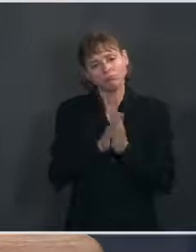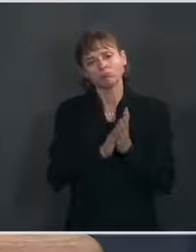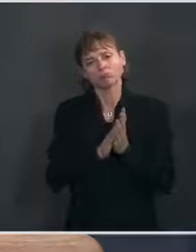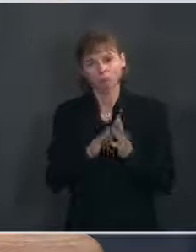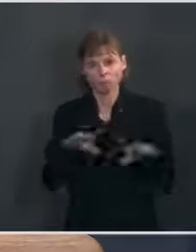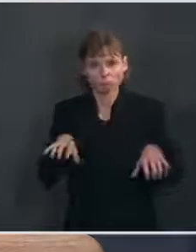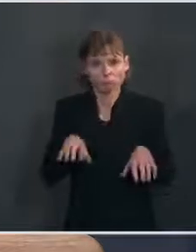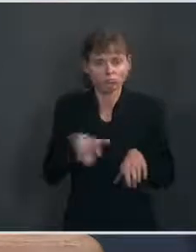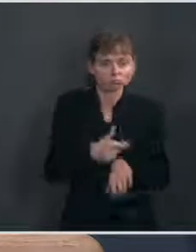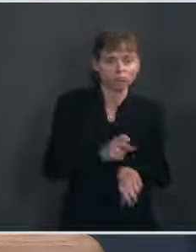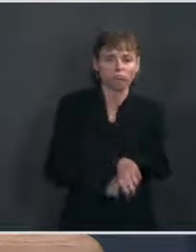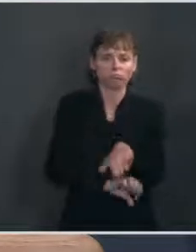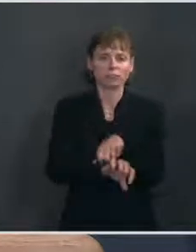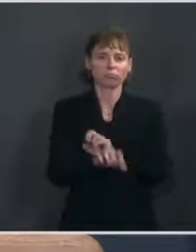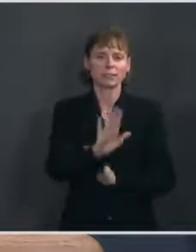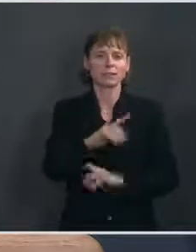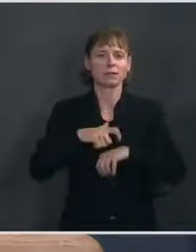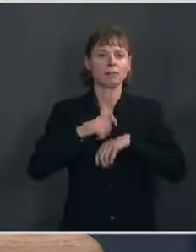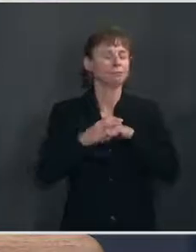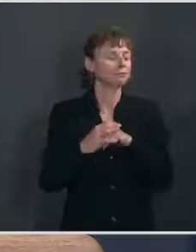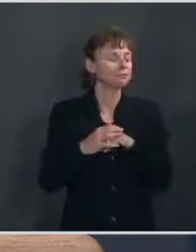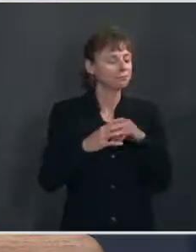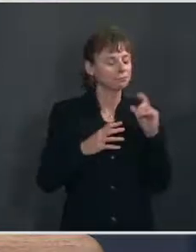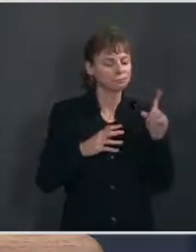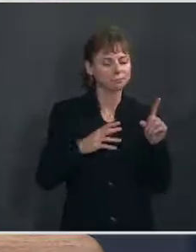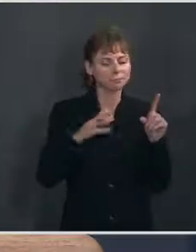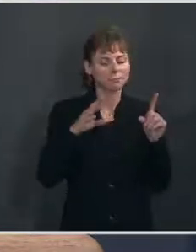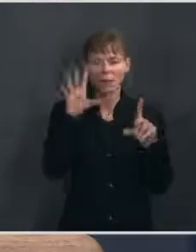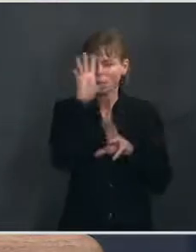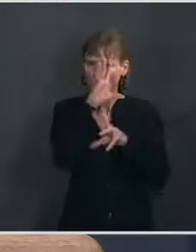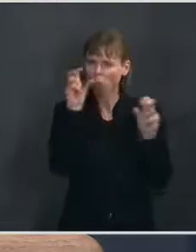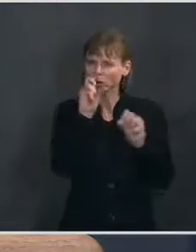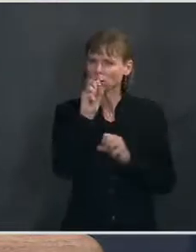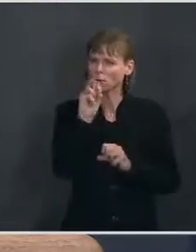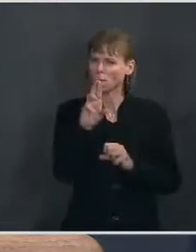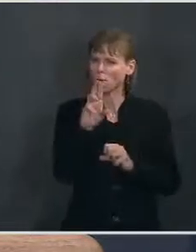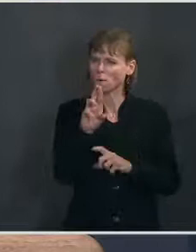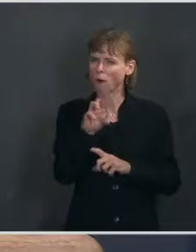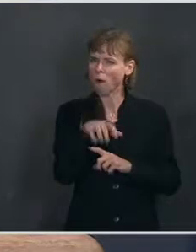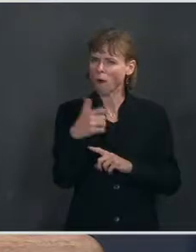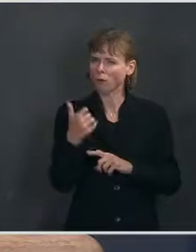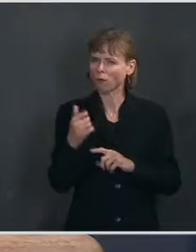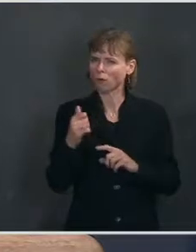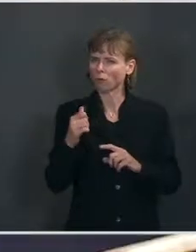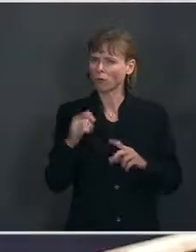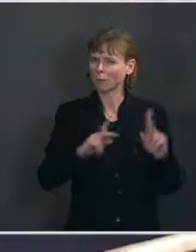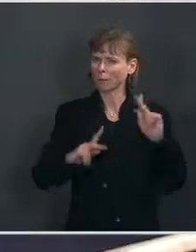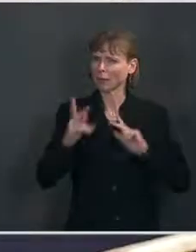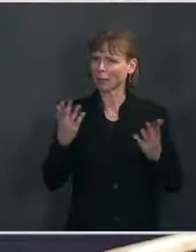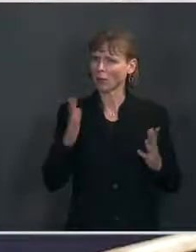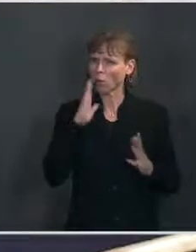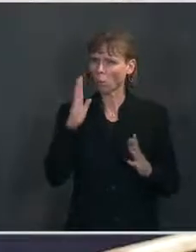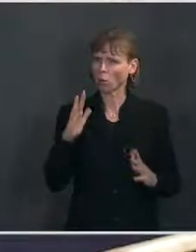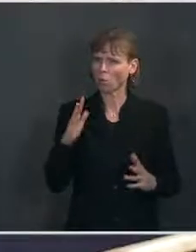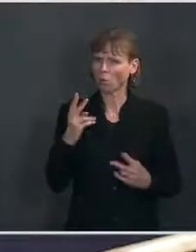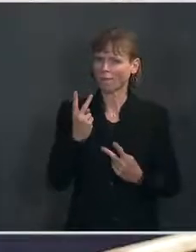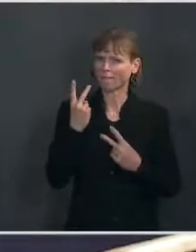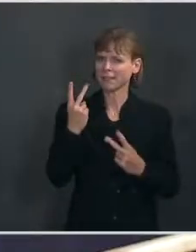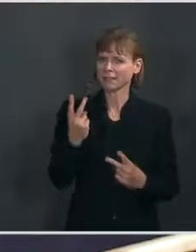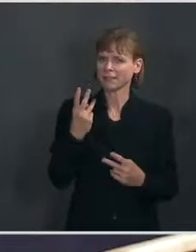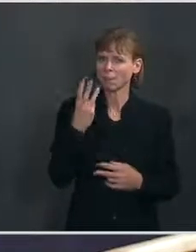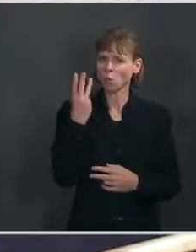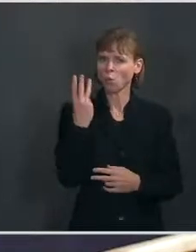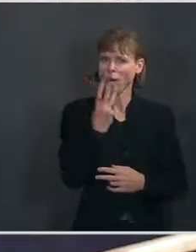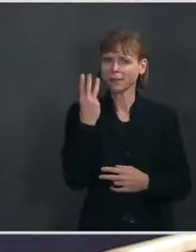Go ahead, The Another housekeeping related to Capitol. Does the President or anyone else here plan to visit Wednesday to pay respects to Officer